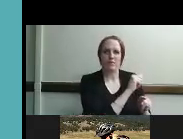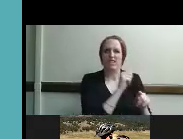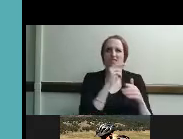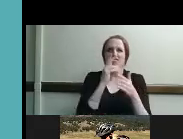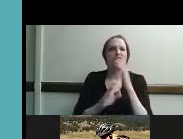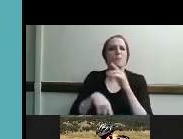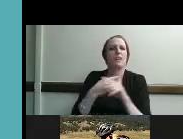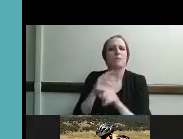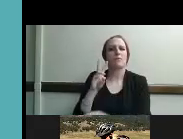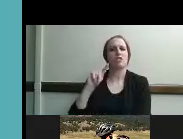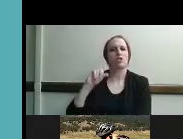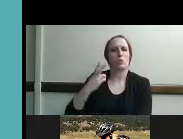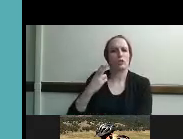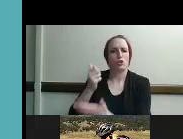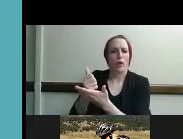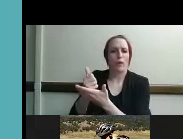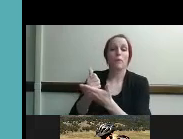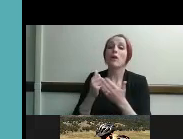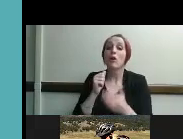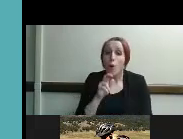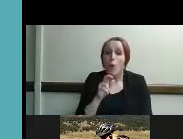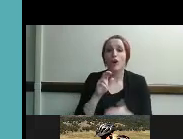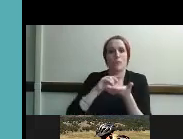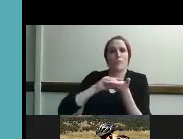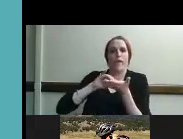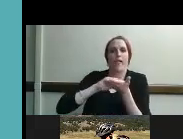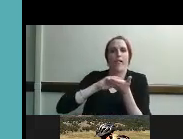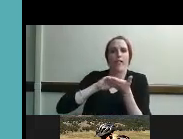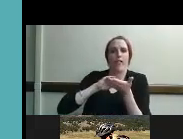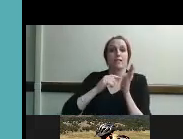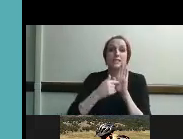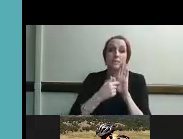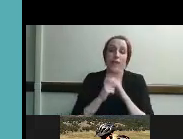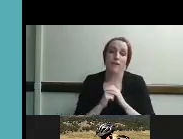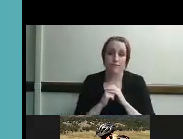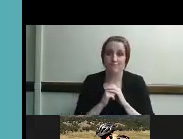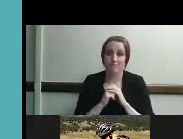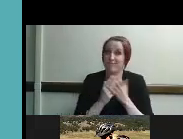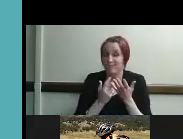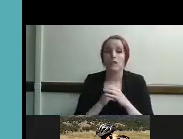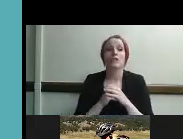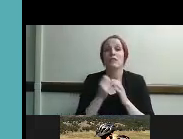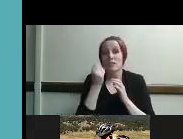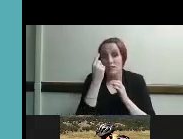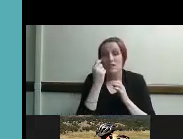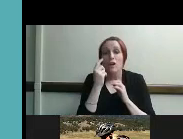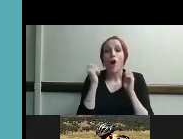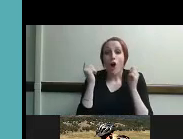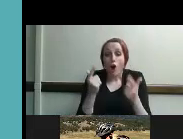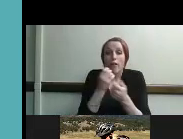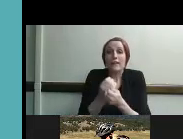in bold because we can't say it enough all of the equipment is custom selected for the individual consumer